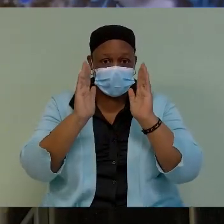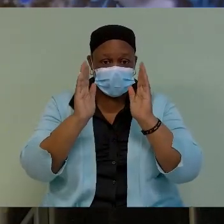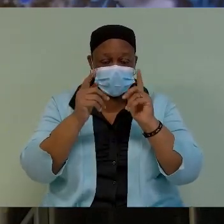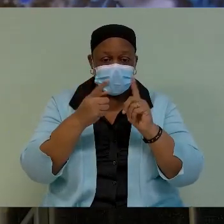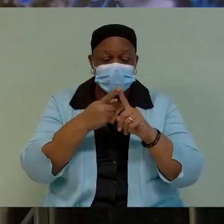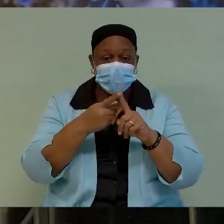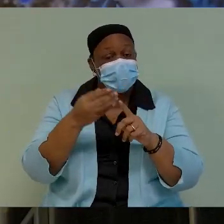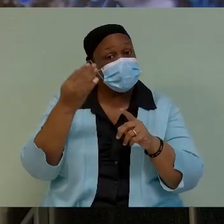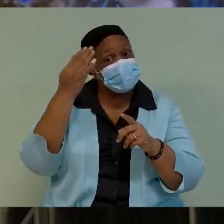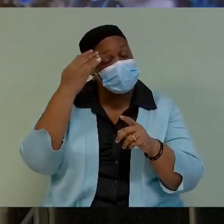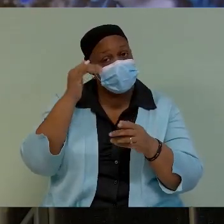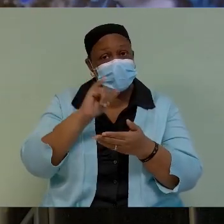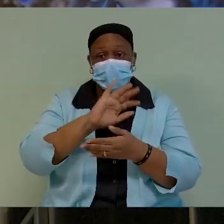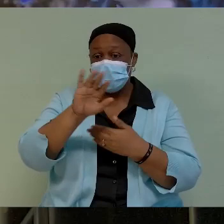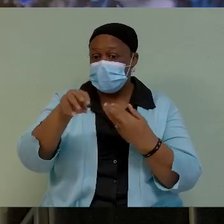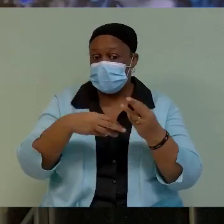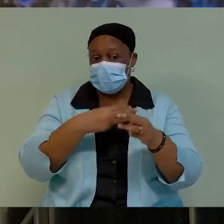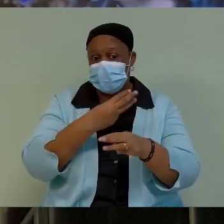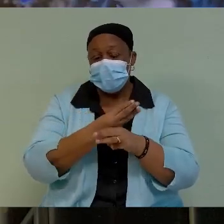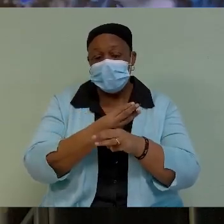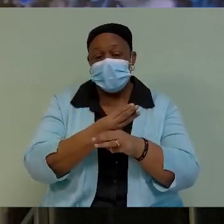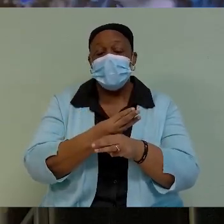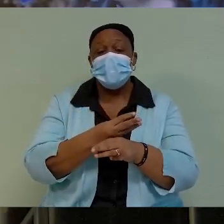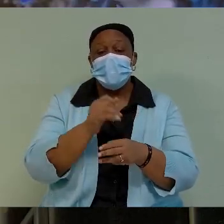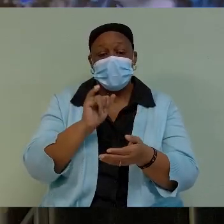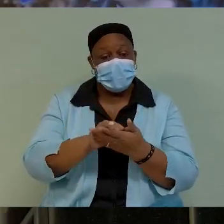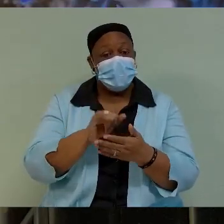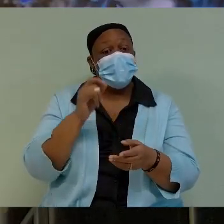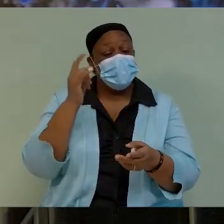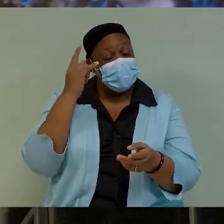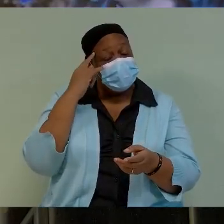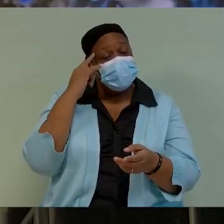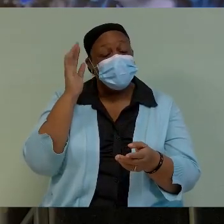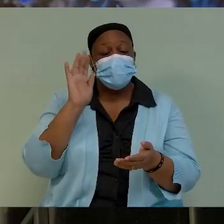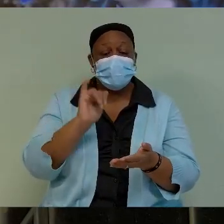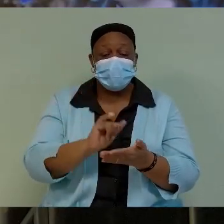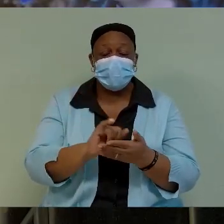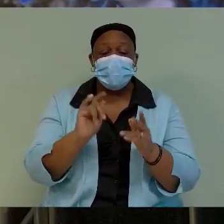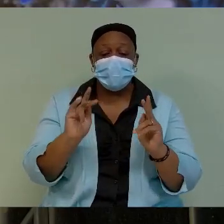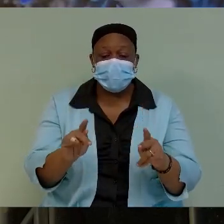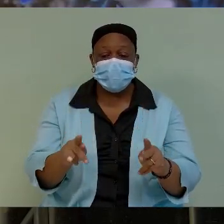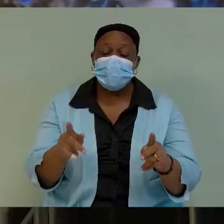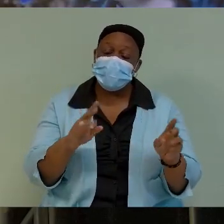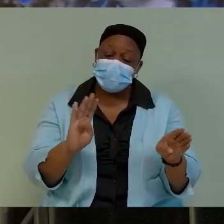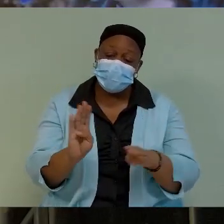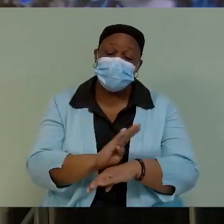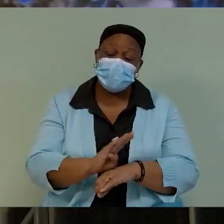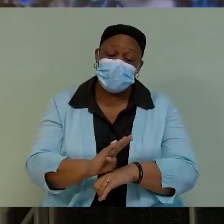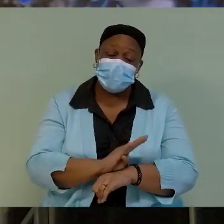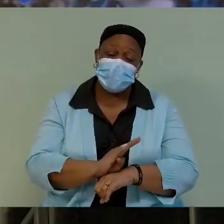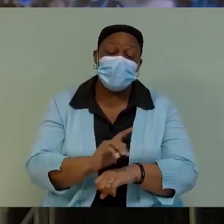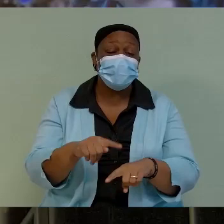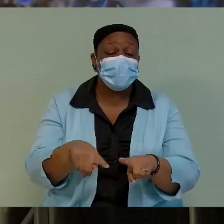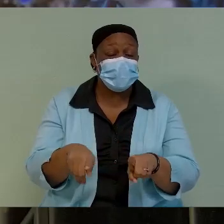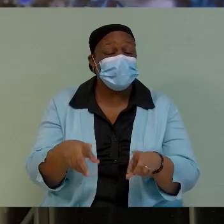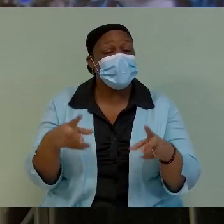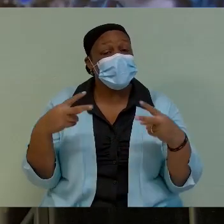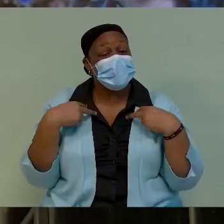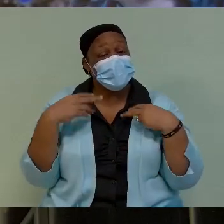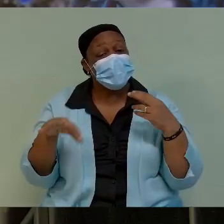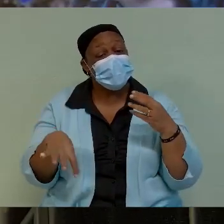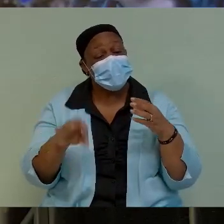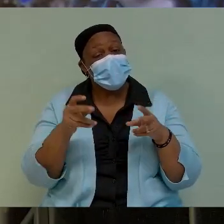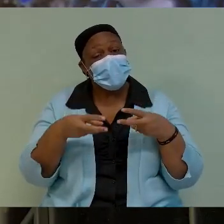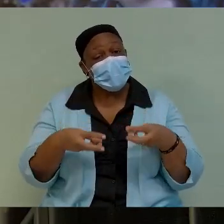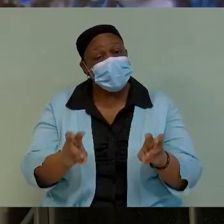we are living in a global world where we expect that persons will need to be able to conduct business, and so we have to come up with solutions in order